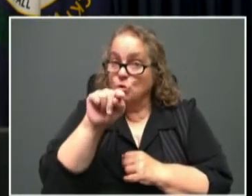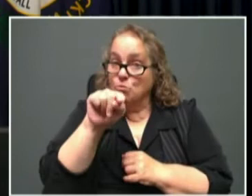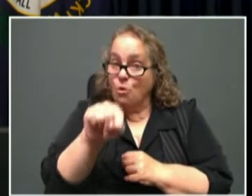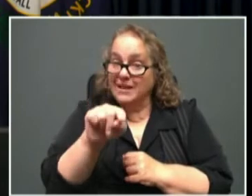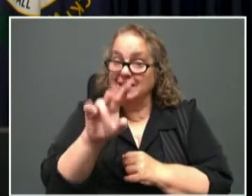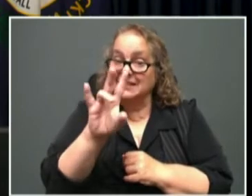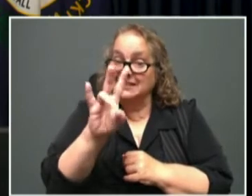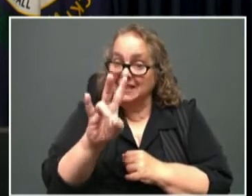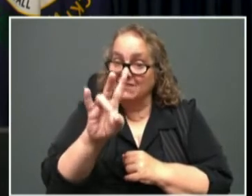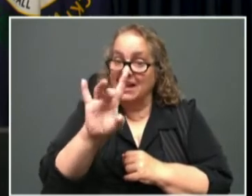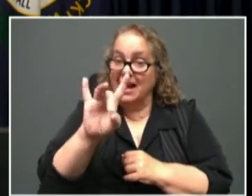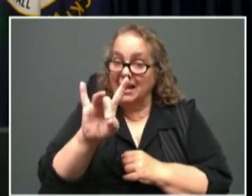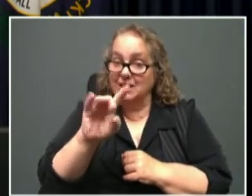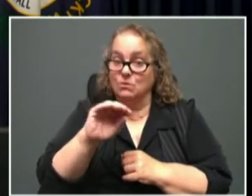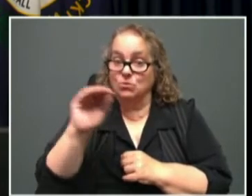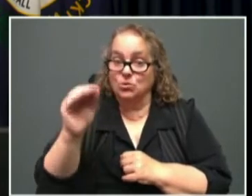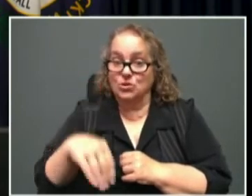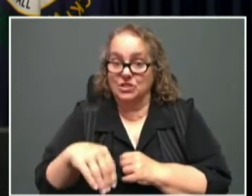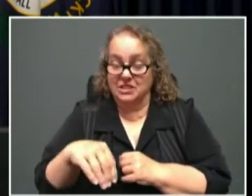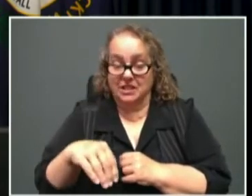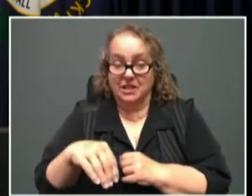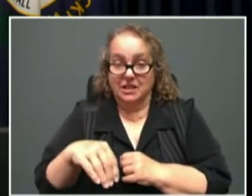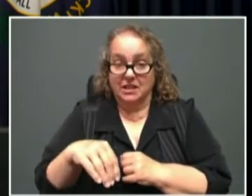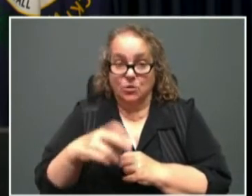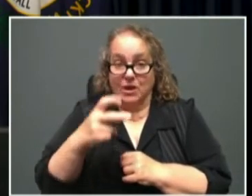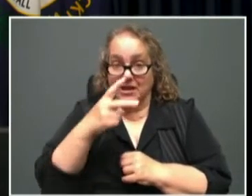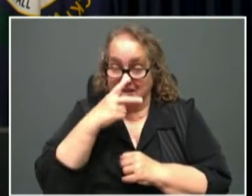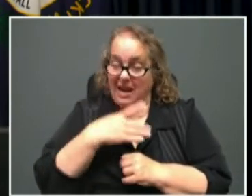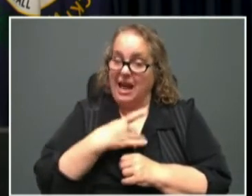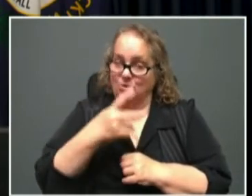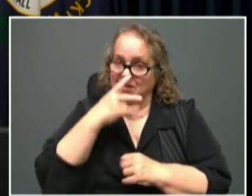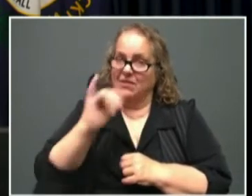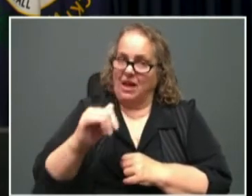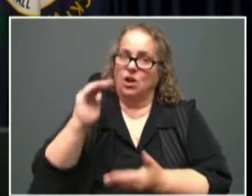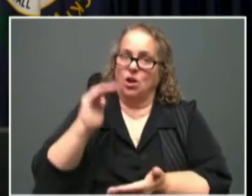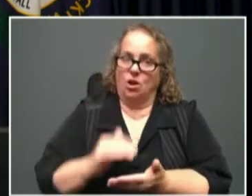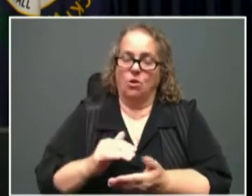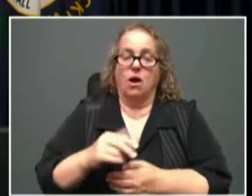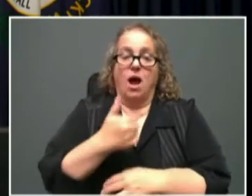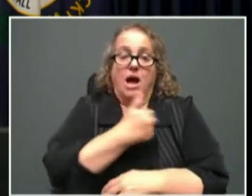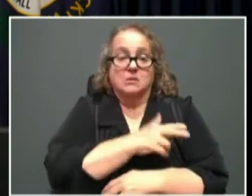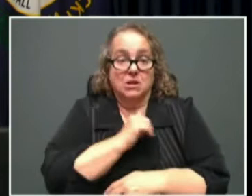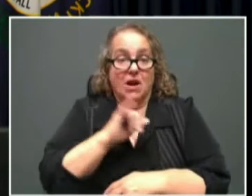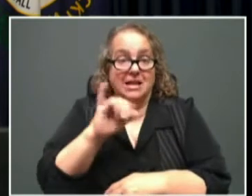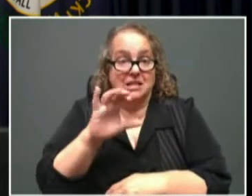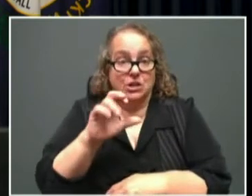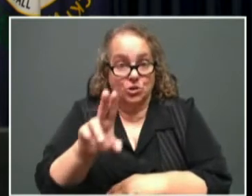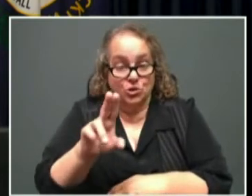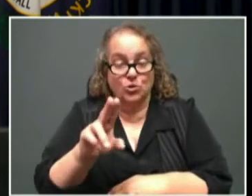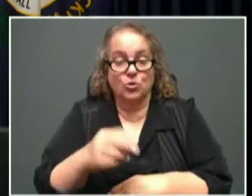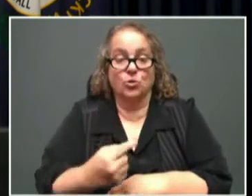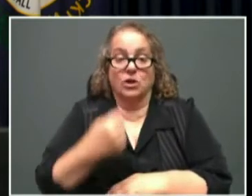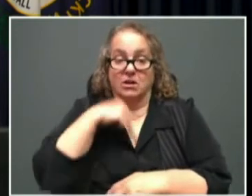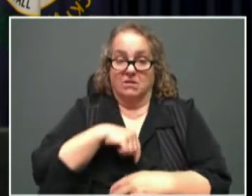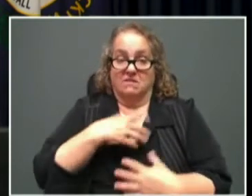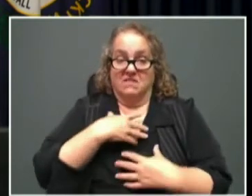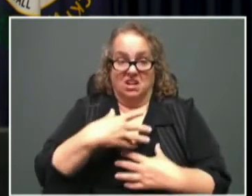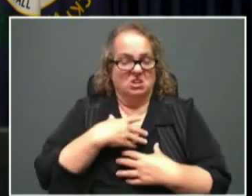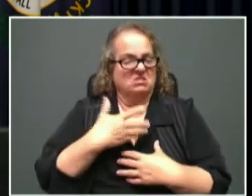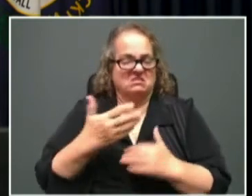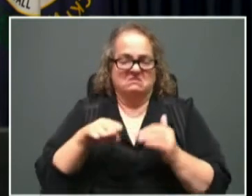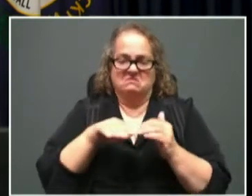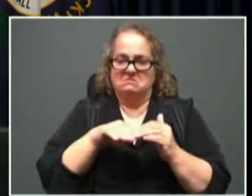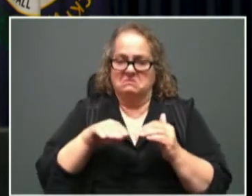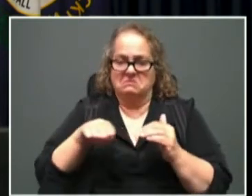We like to see that low. Hospitalizations, ICUs, ventilators all fairly flat. think ventilators are up